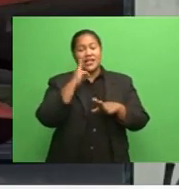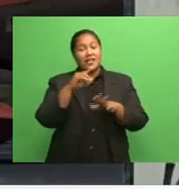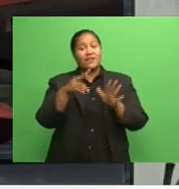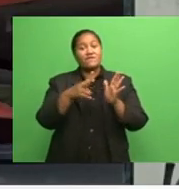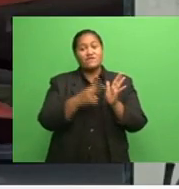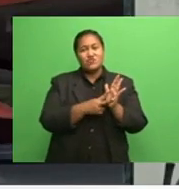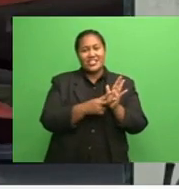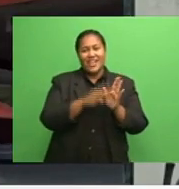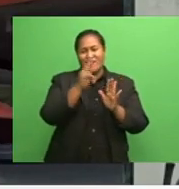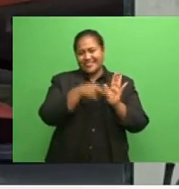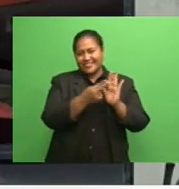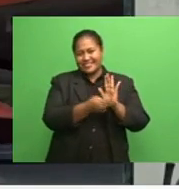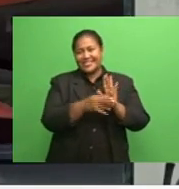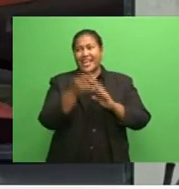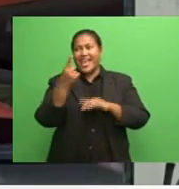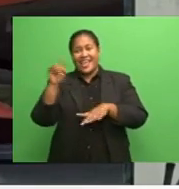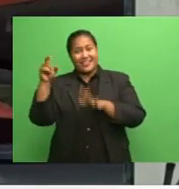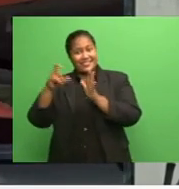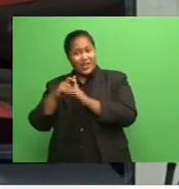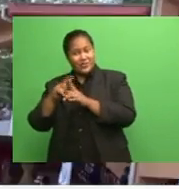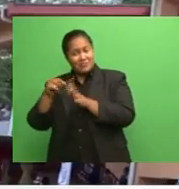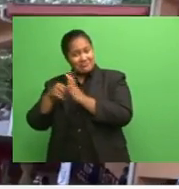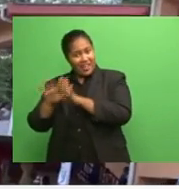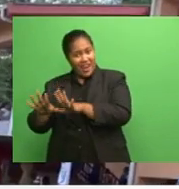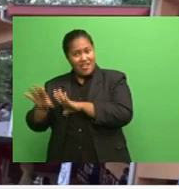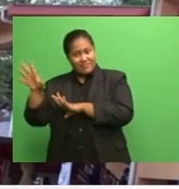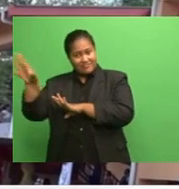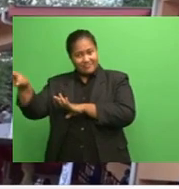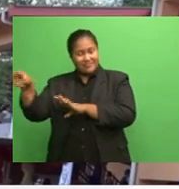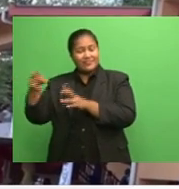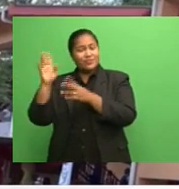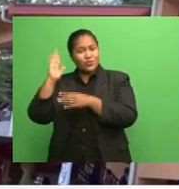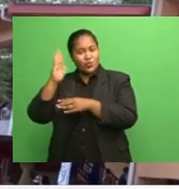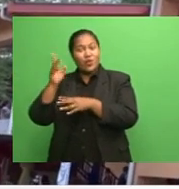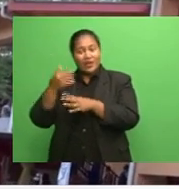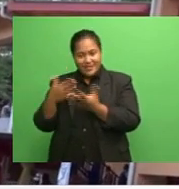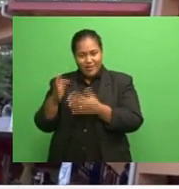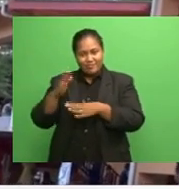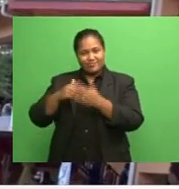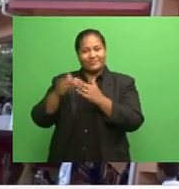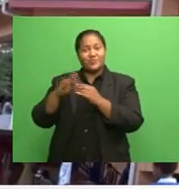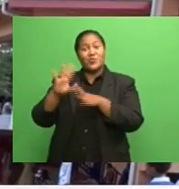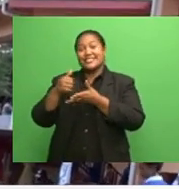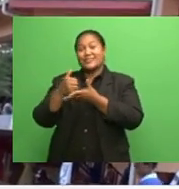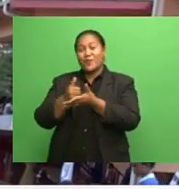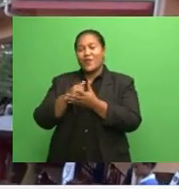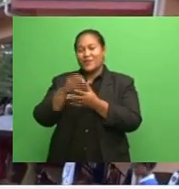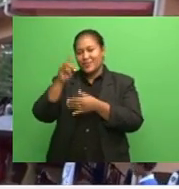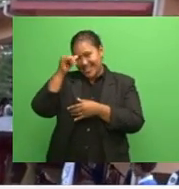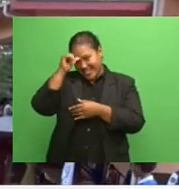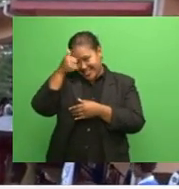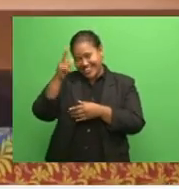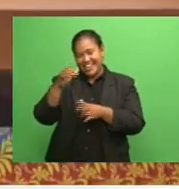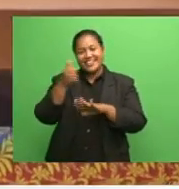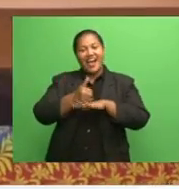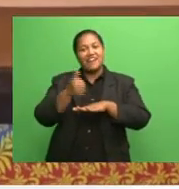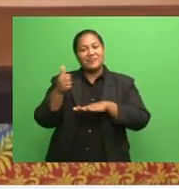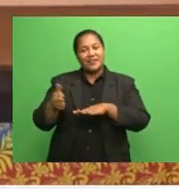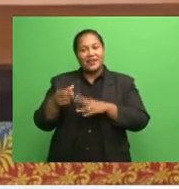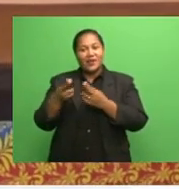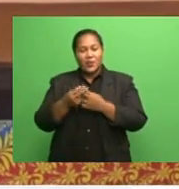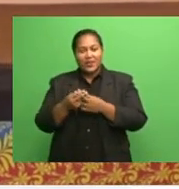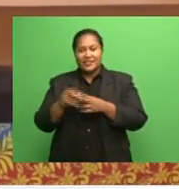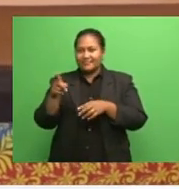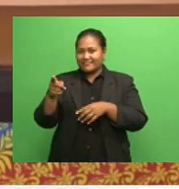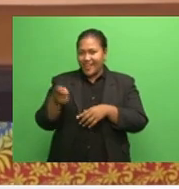and Ndawasamu Primary and Secondary Schools were reconstructed with support from the Indian government with their Adopt